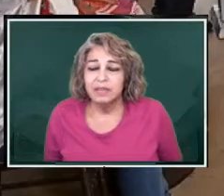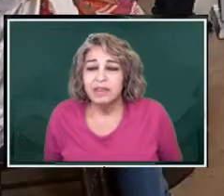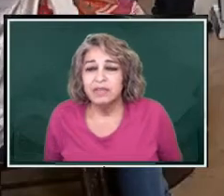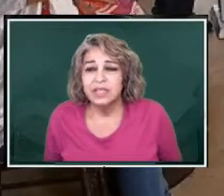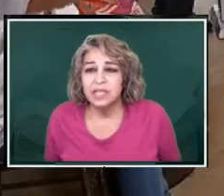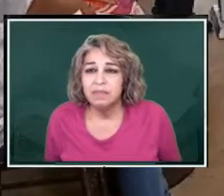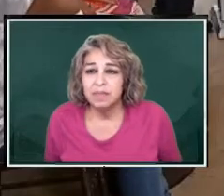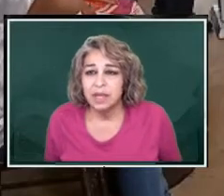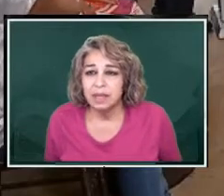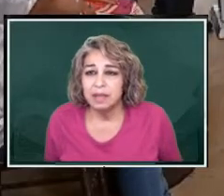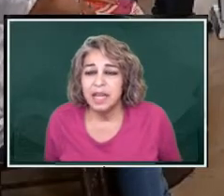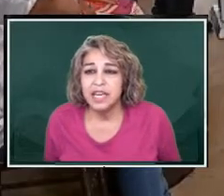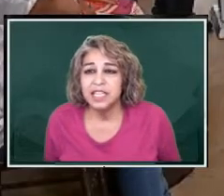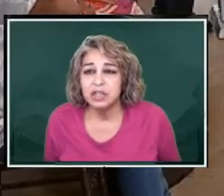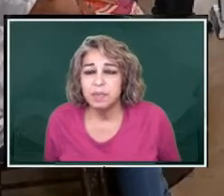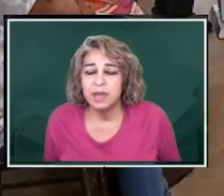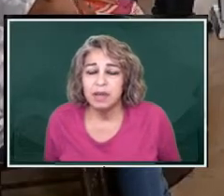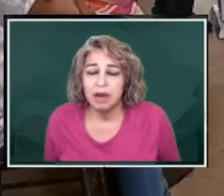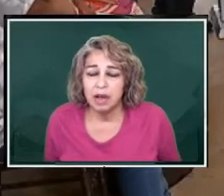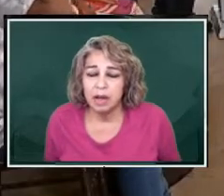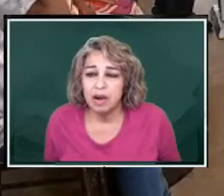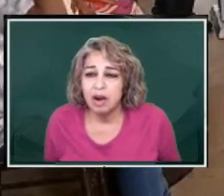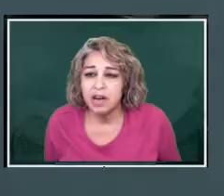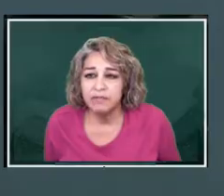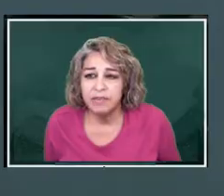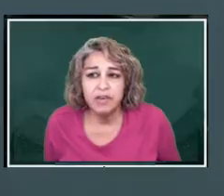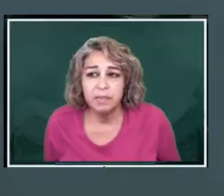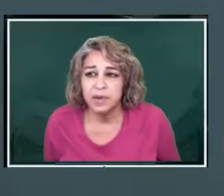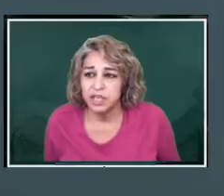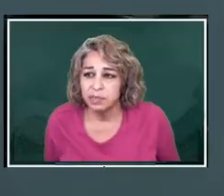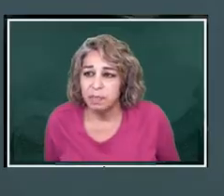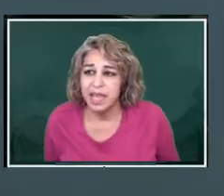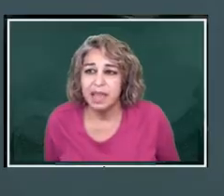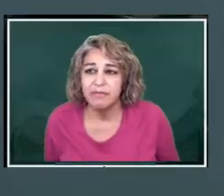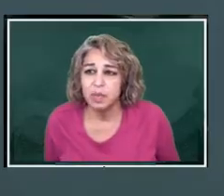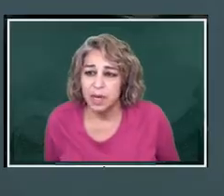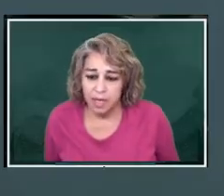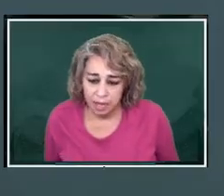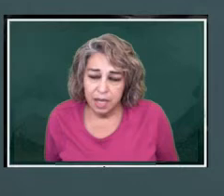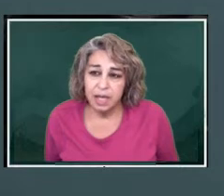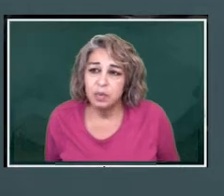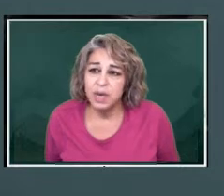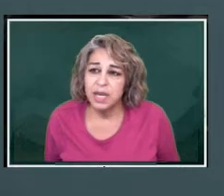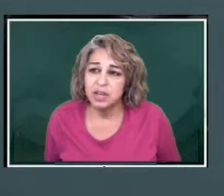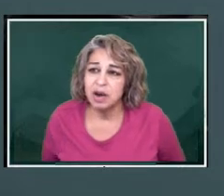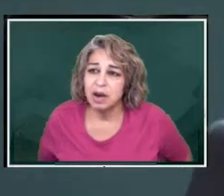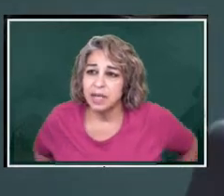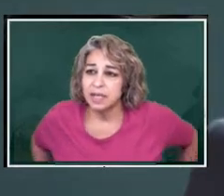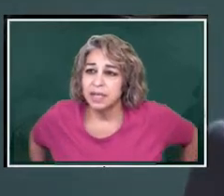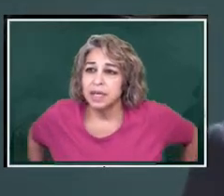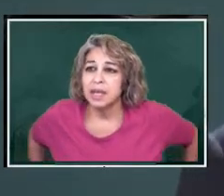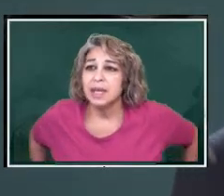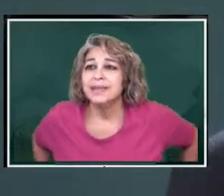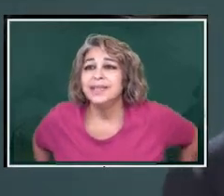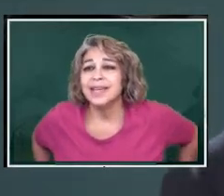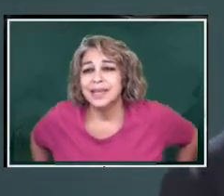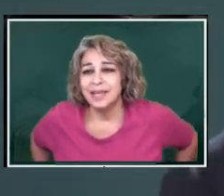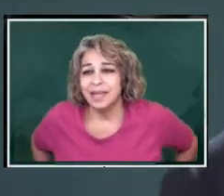There is something that needs to be guarded very much by everyone. And we need to guard it.